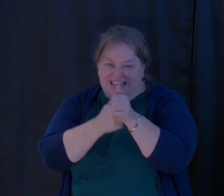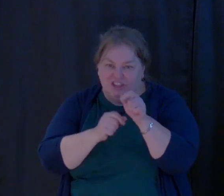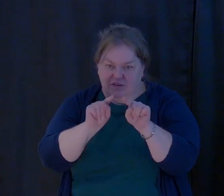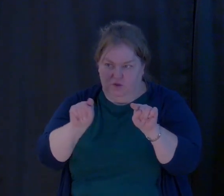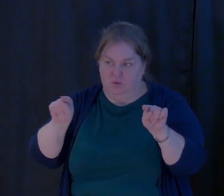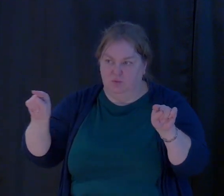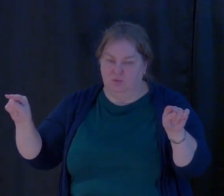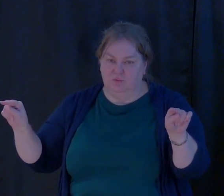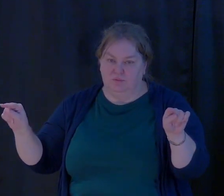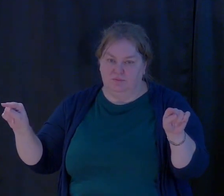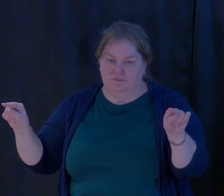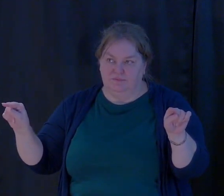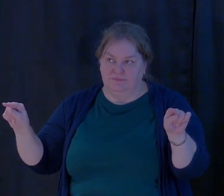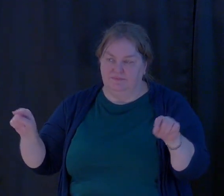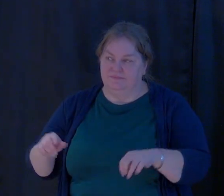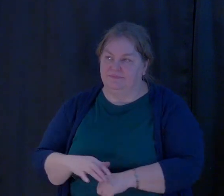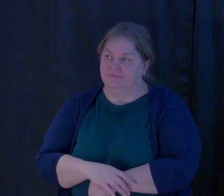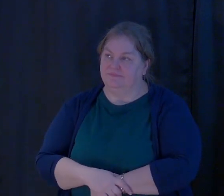So, finally,